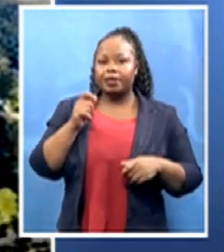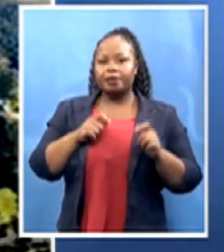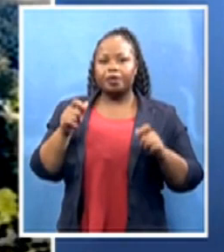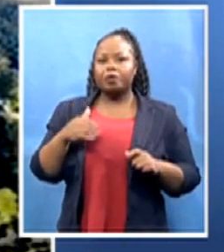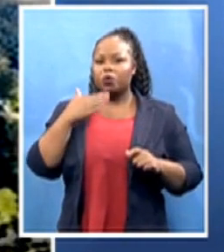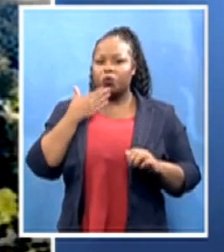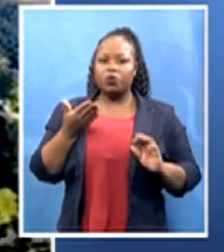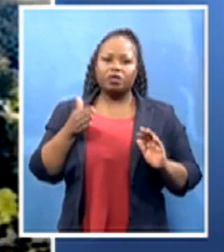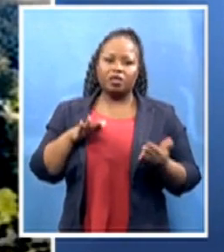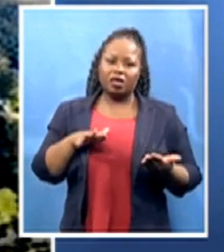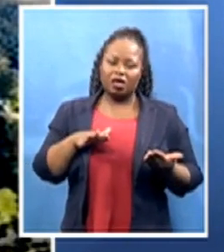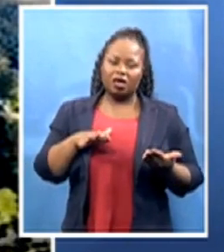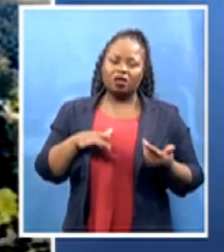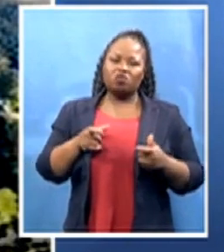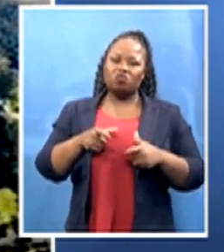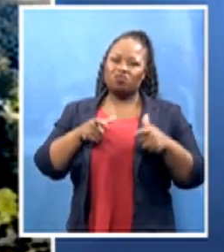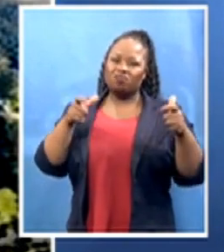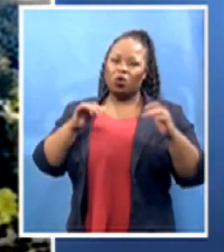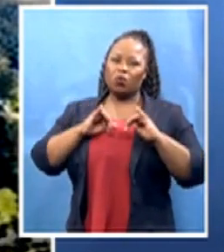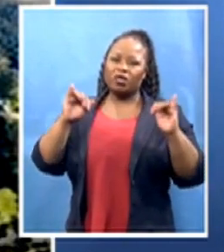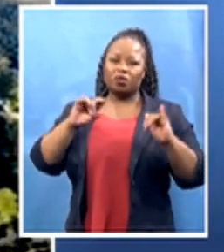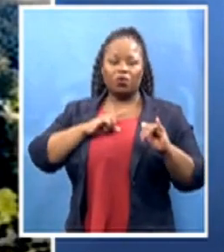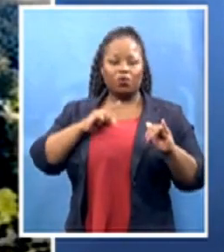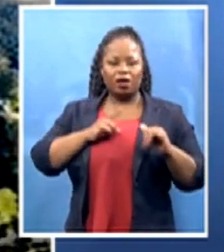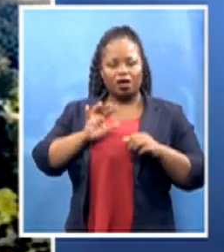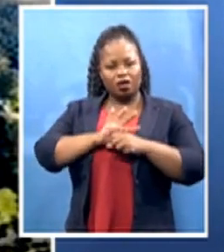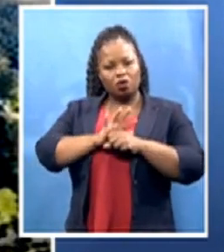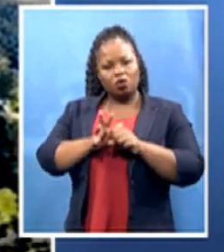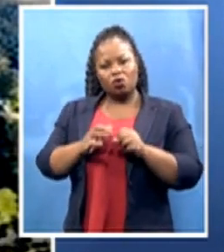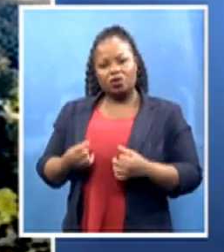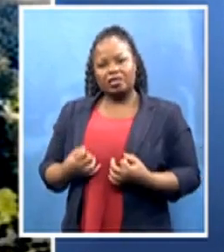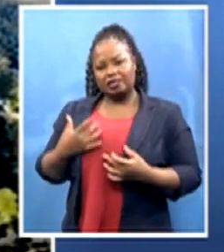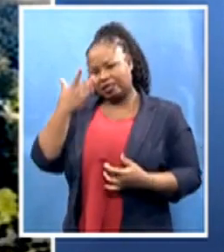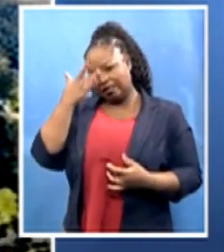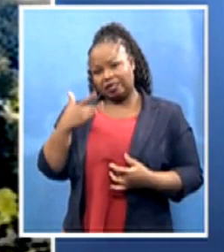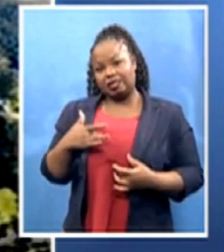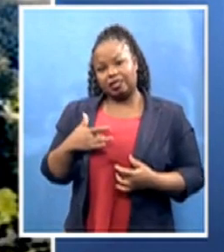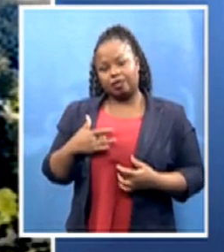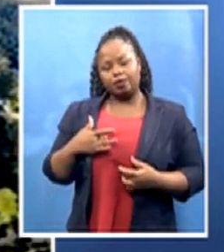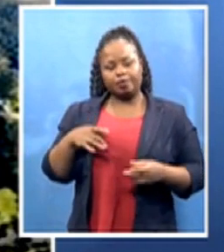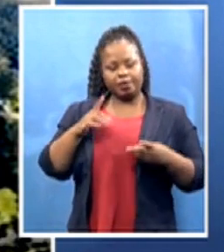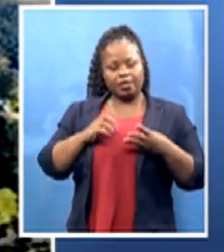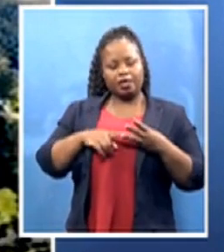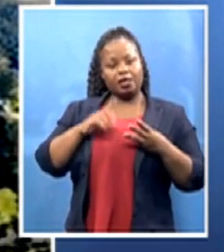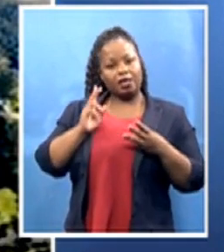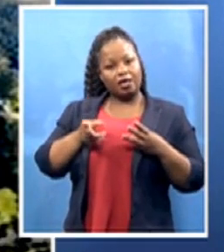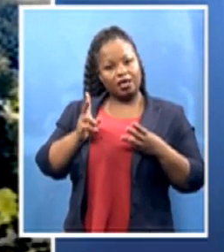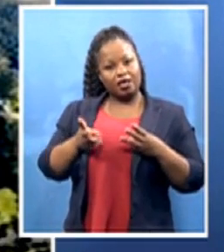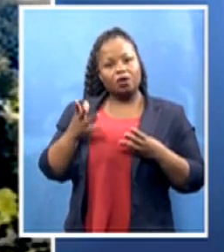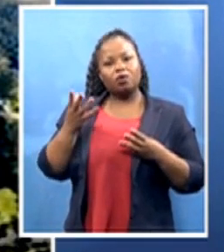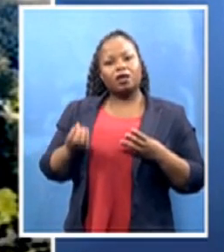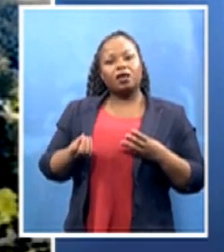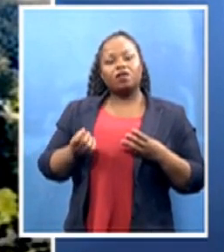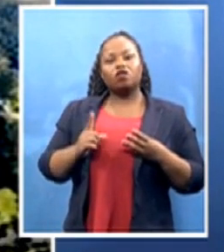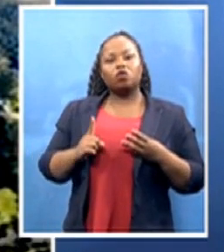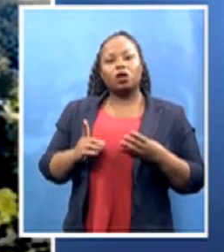as well. But more than the deaths is that we also have a significant amount of what we call morbidity. So those people affected